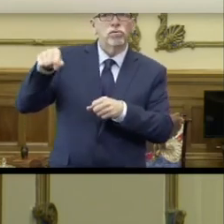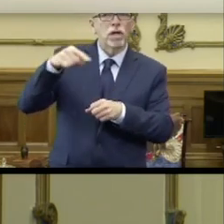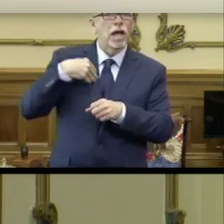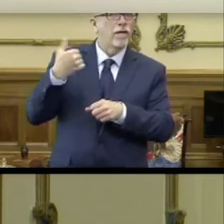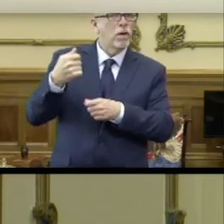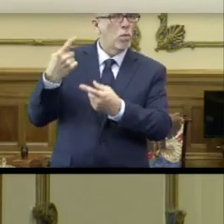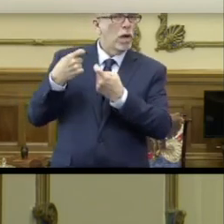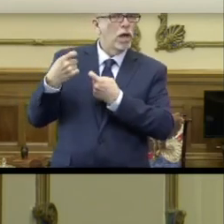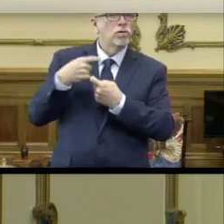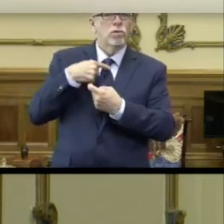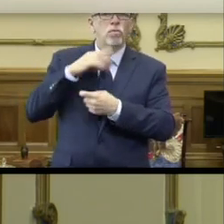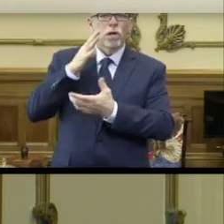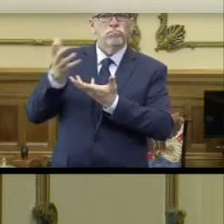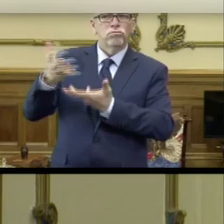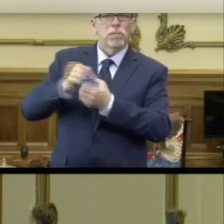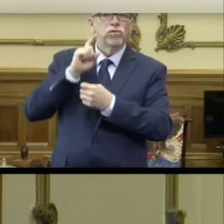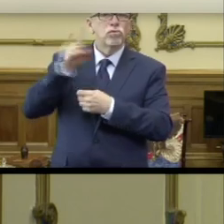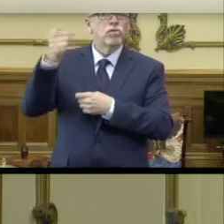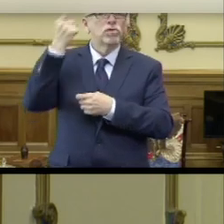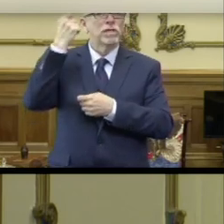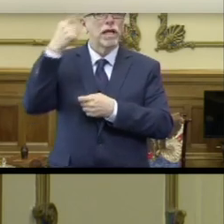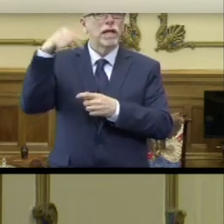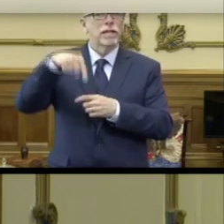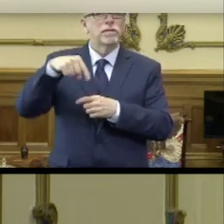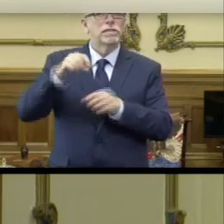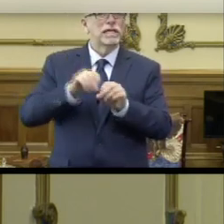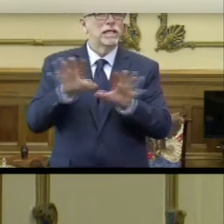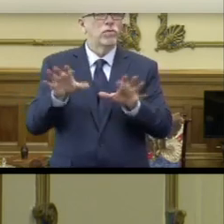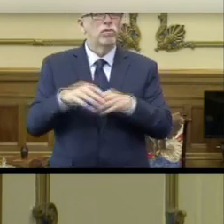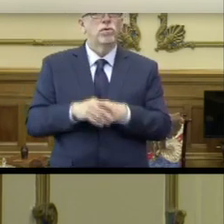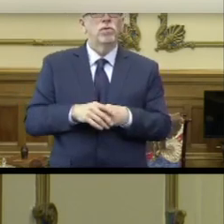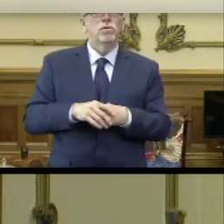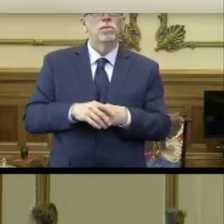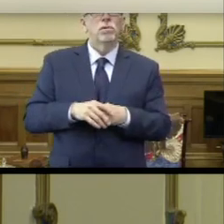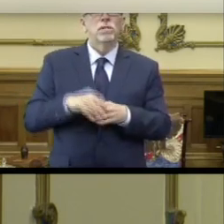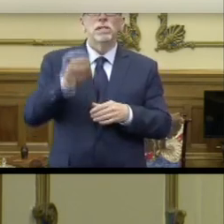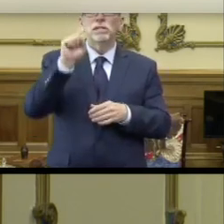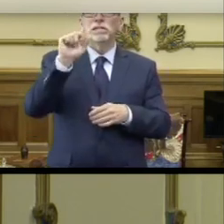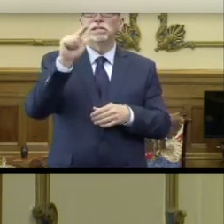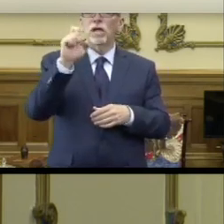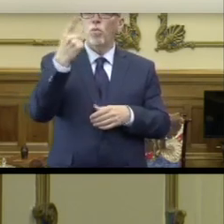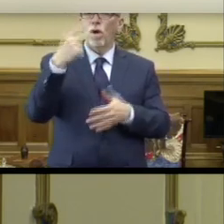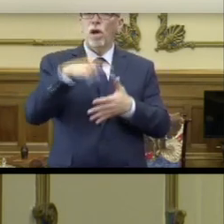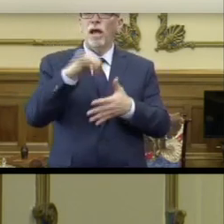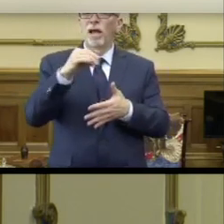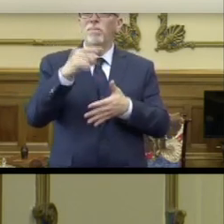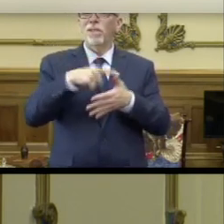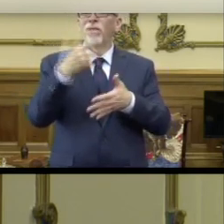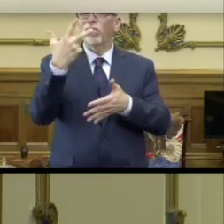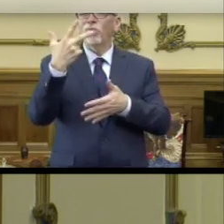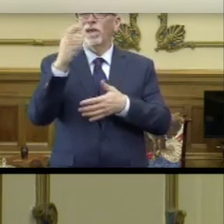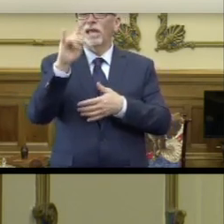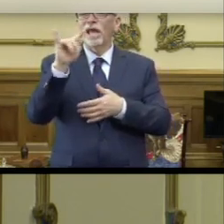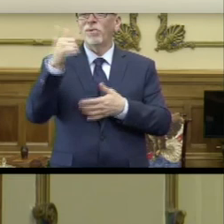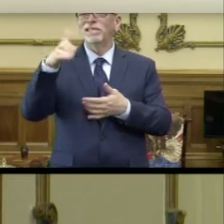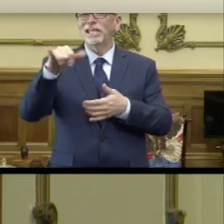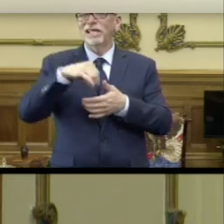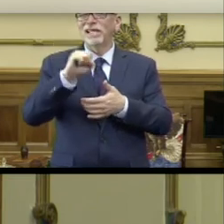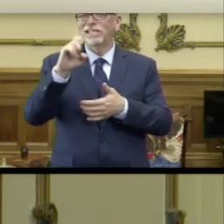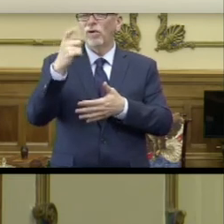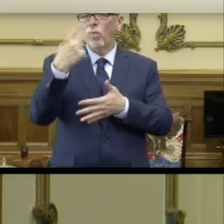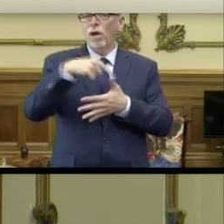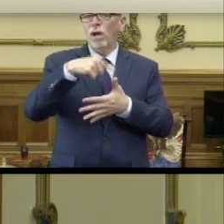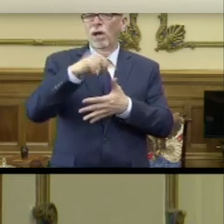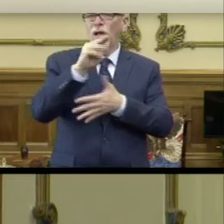to make sure that the understanding of this is clear. In Stage 1, in the three counties that remain in Stage 1 at this point